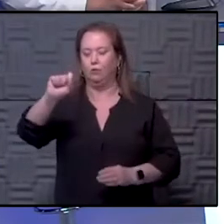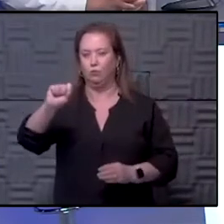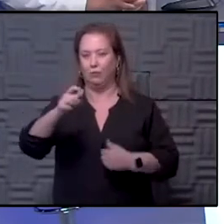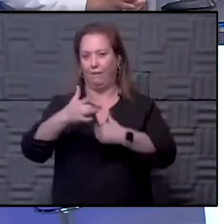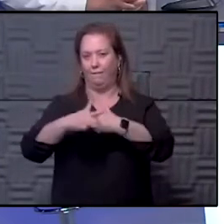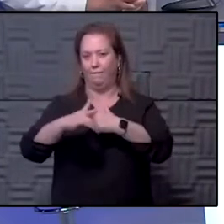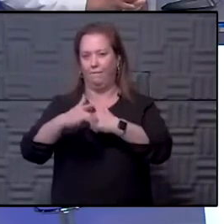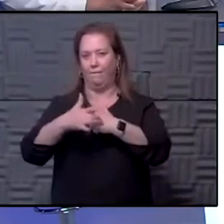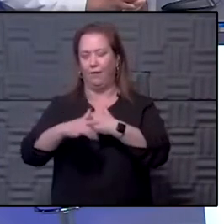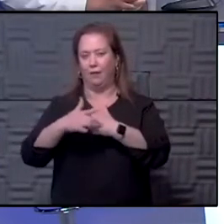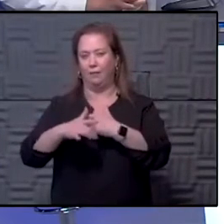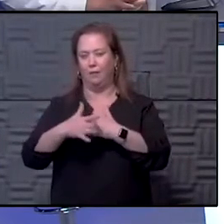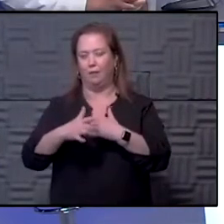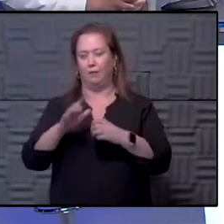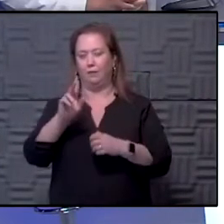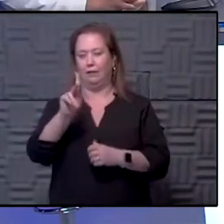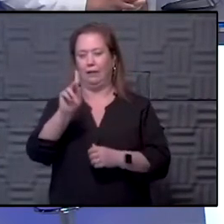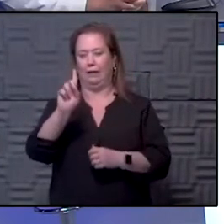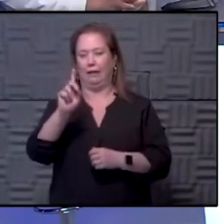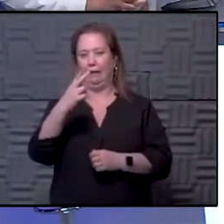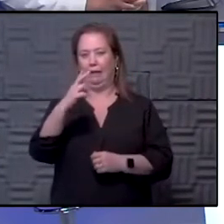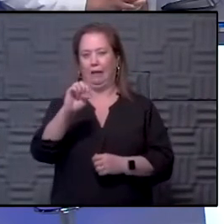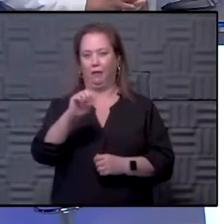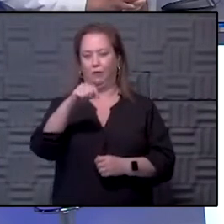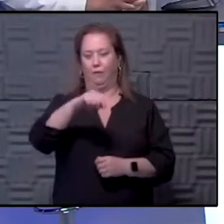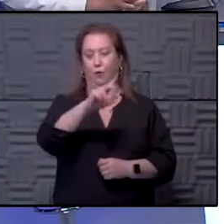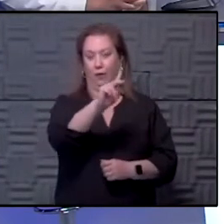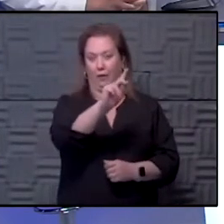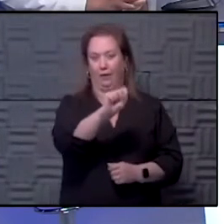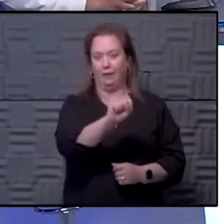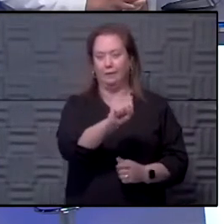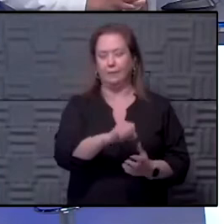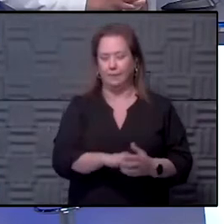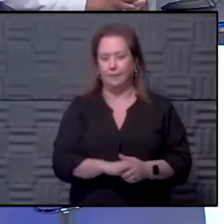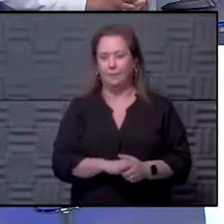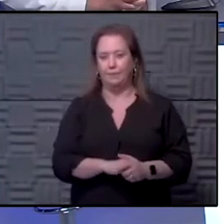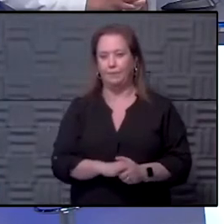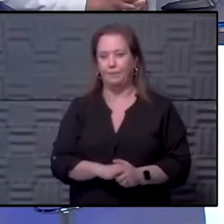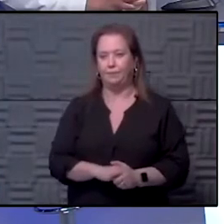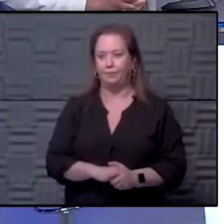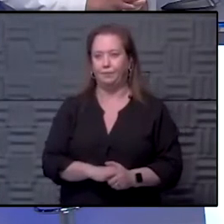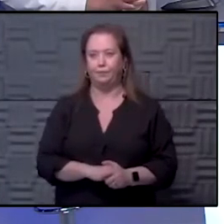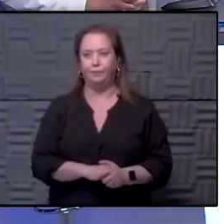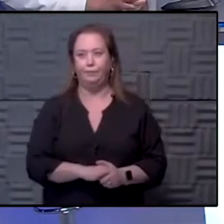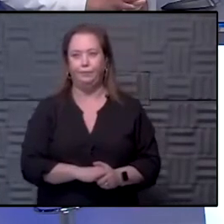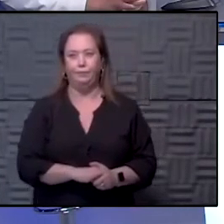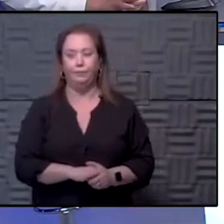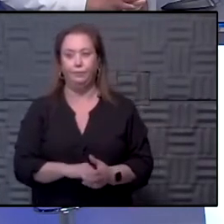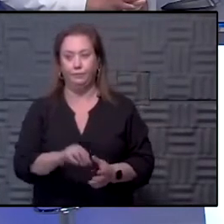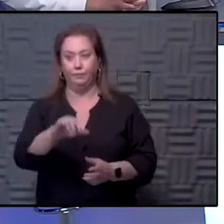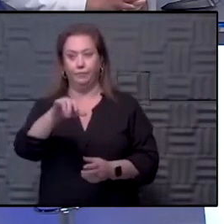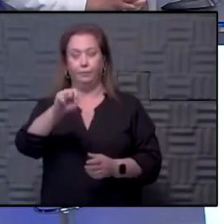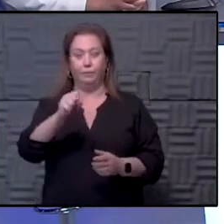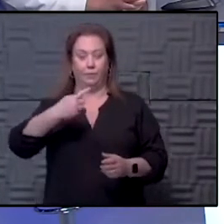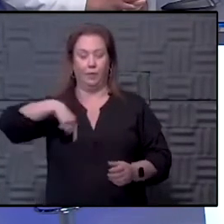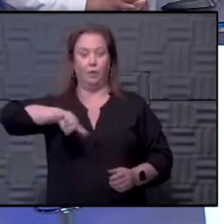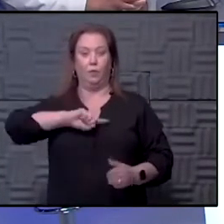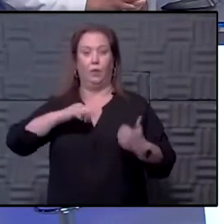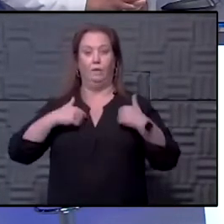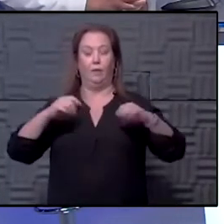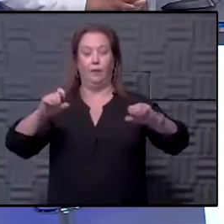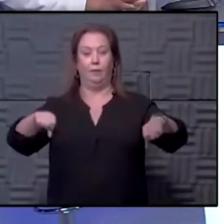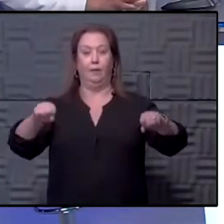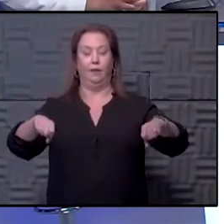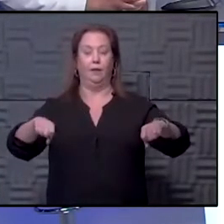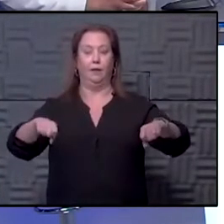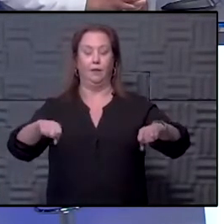are beyond KDHE at this point in the state of Kansas. Yeah. Yeah, I agree. I mean, we have the ability